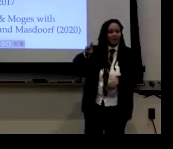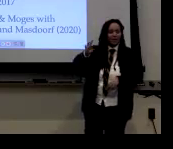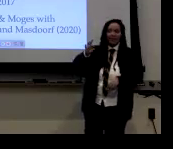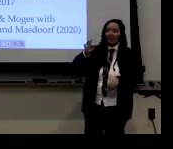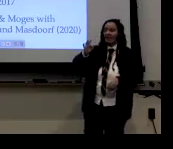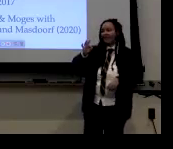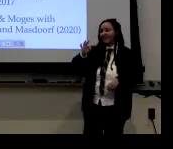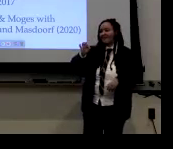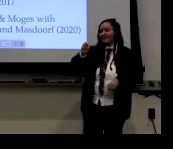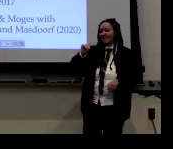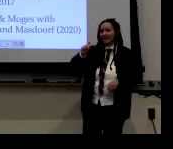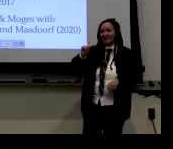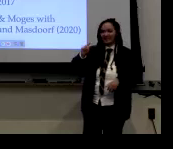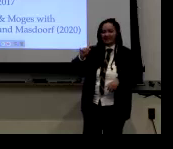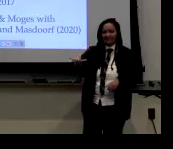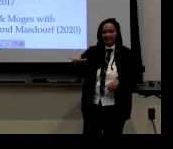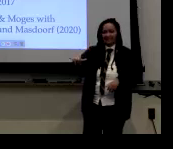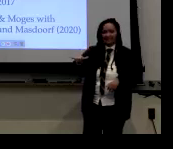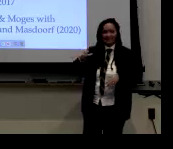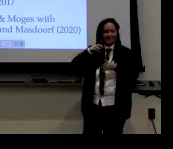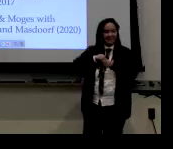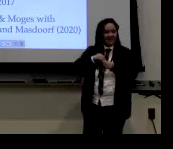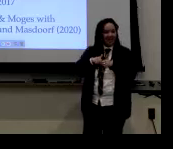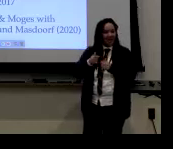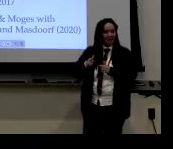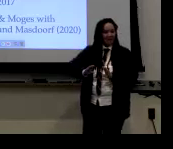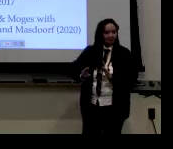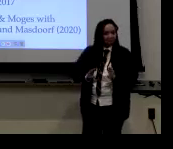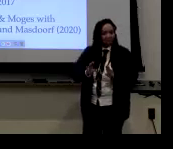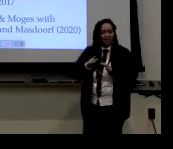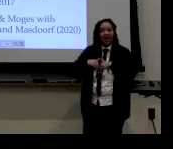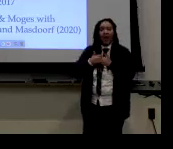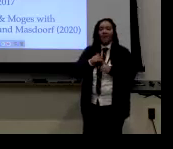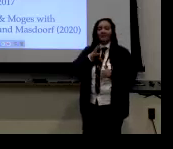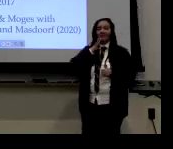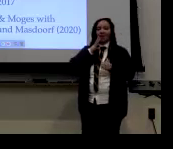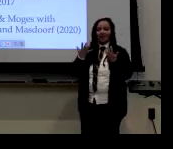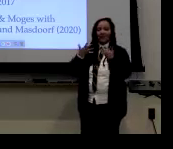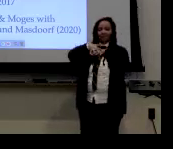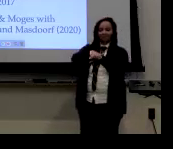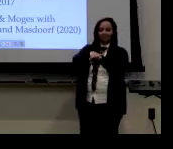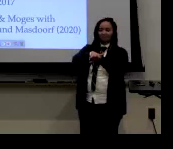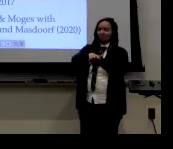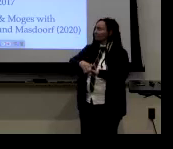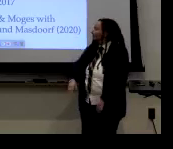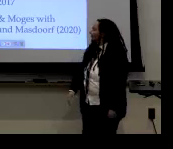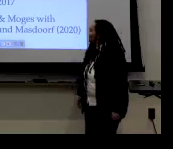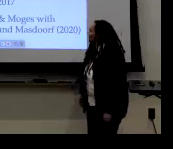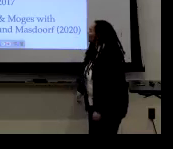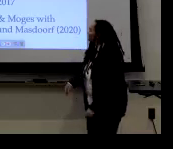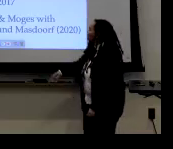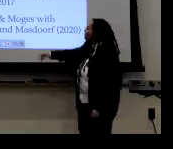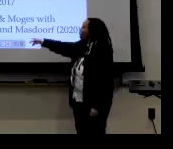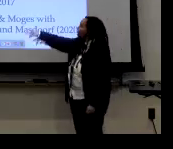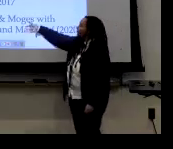shows a hyper femininity. And that's one behavior that you can see in sign language